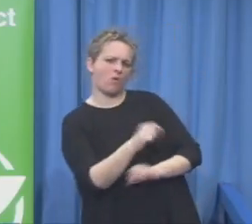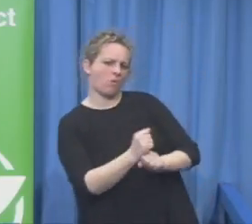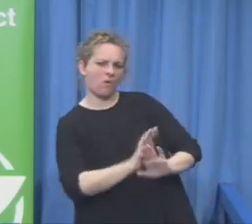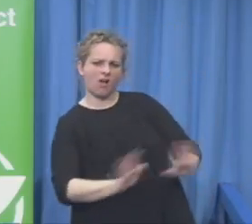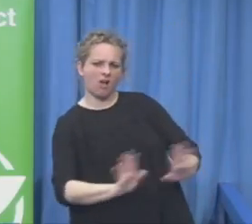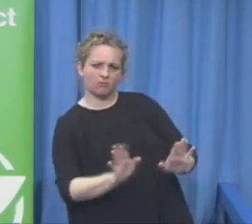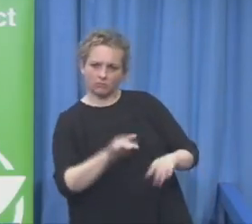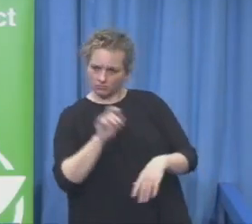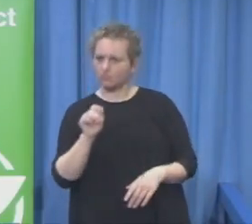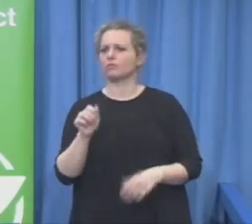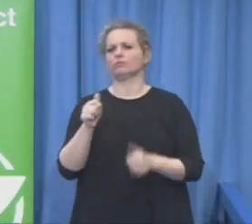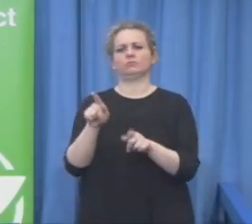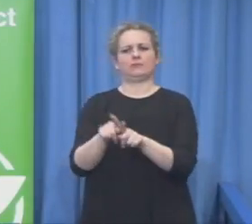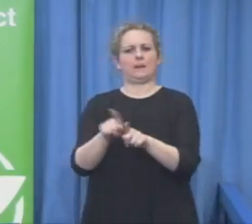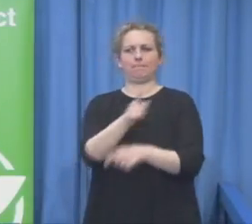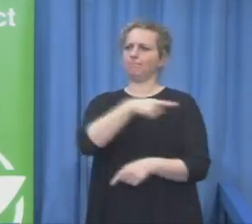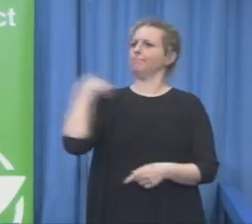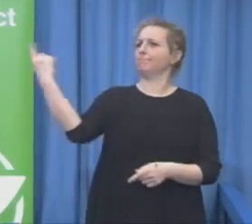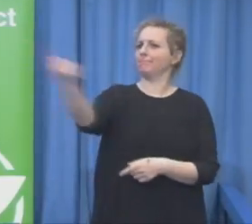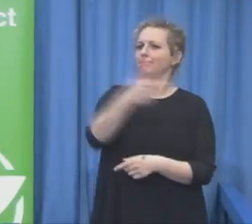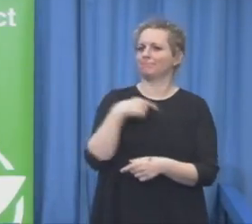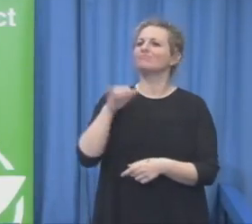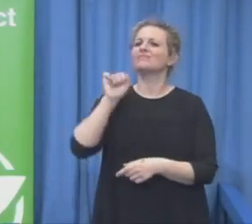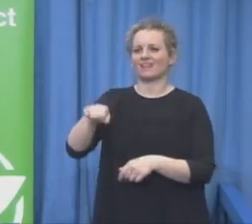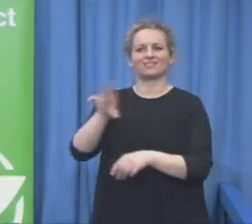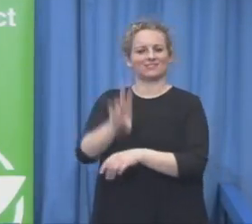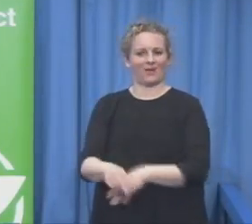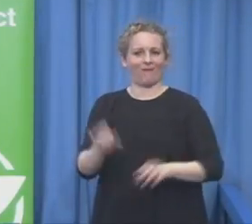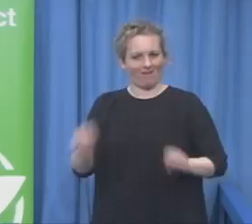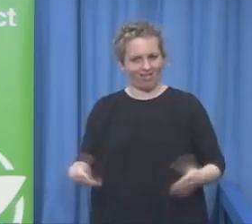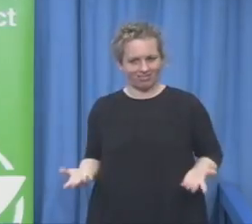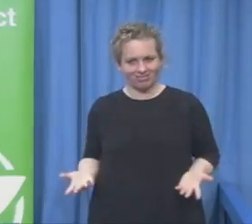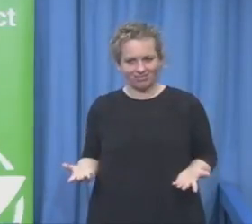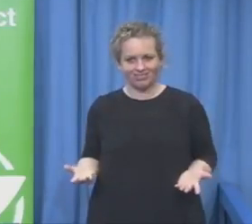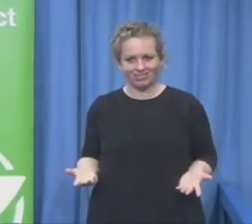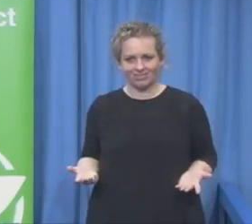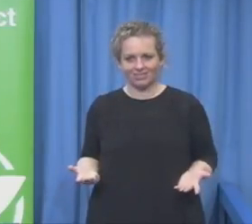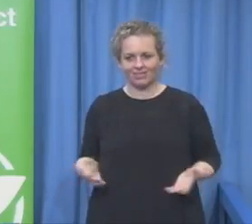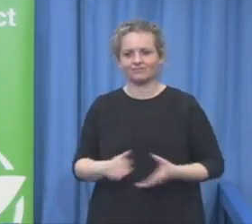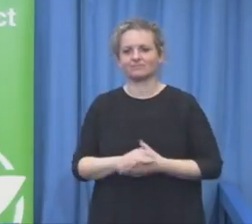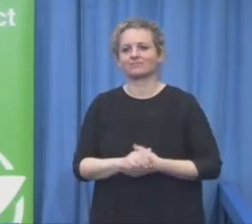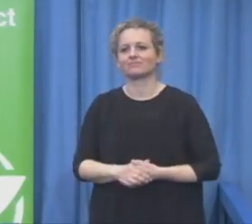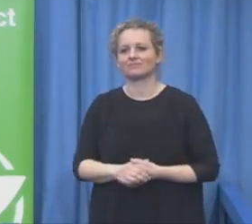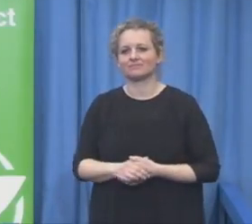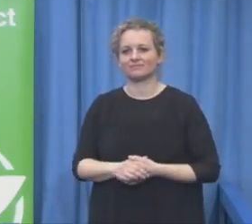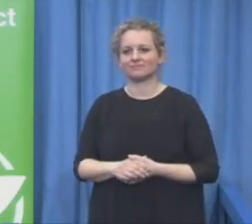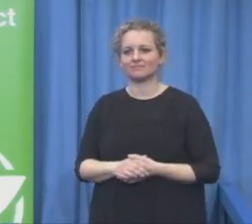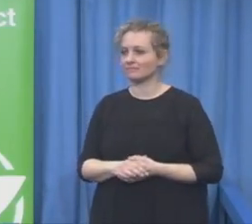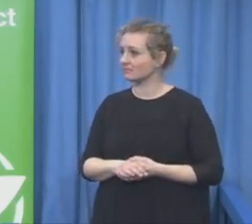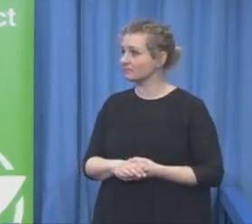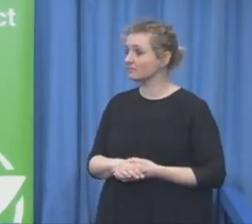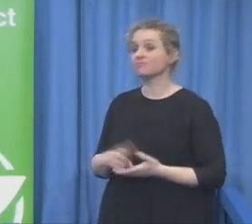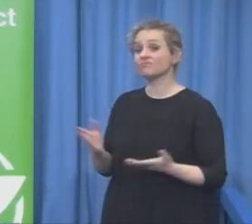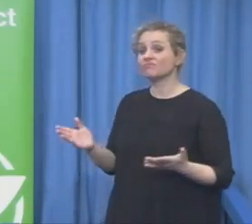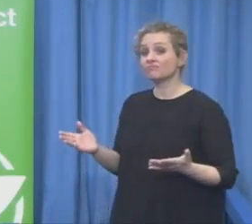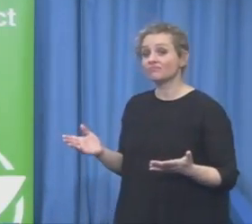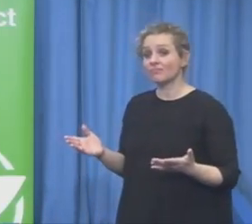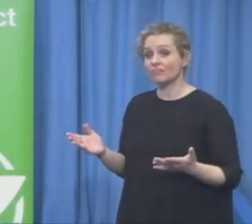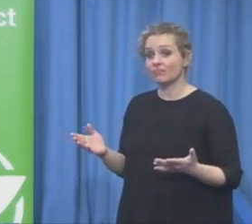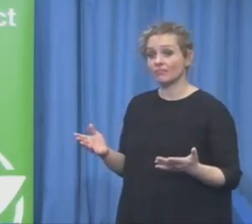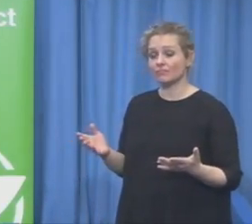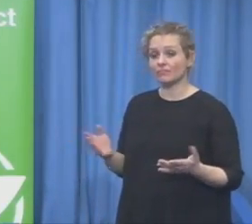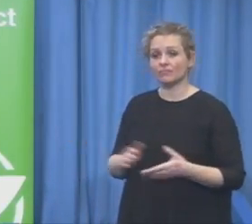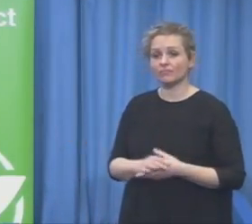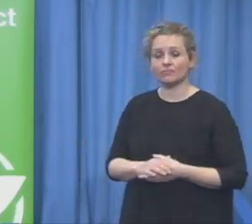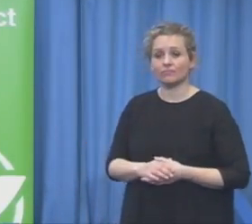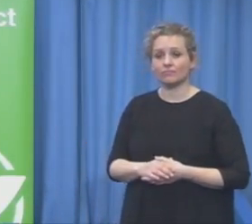He was looking for a place to work after school and the social workers just offered him